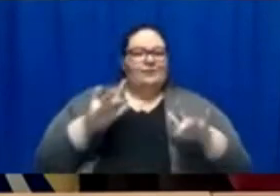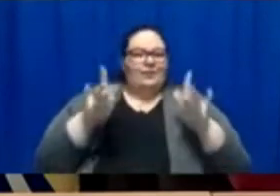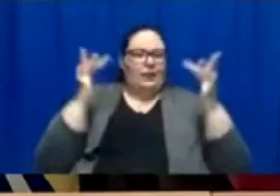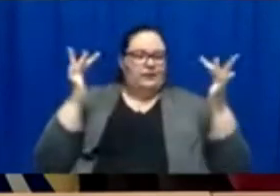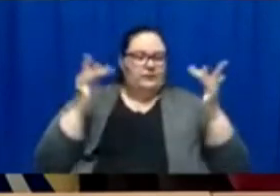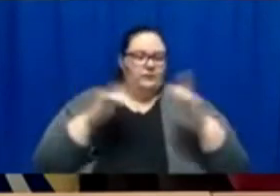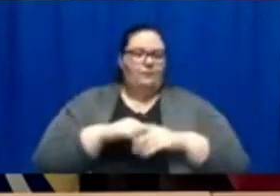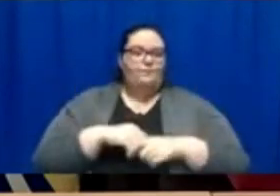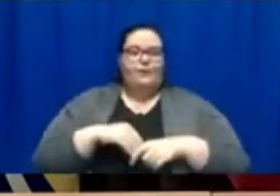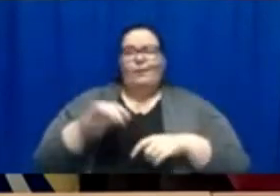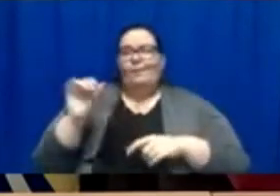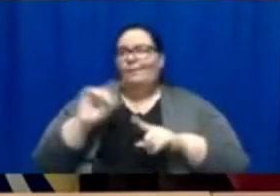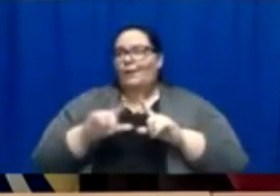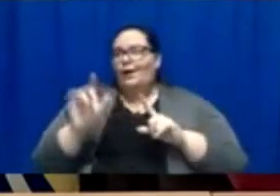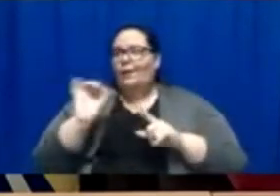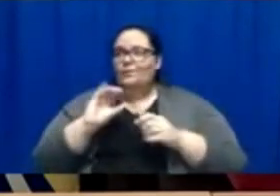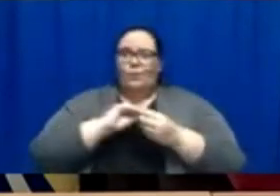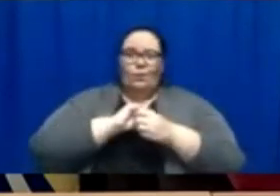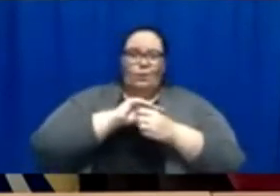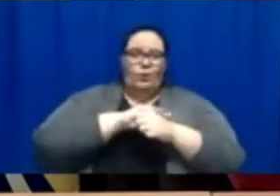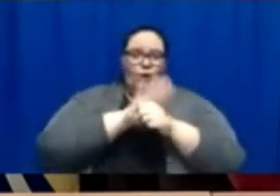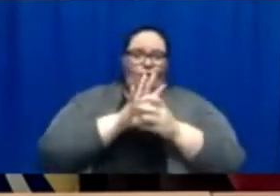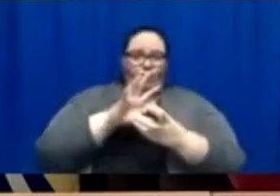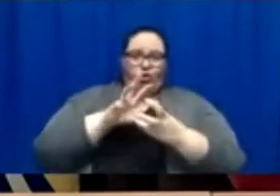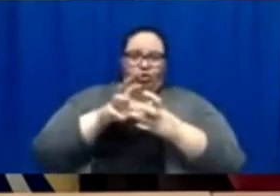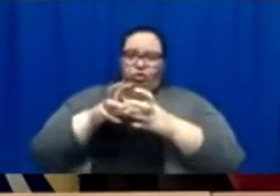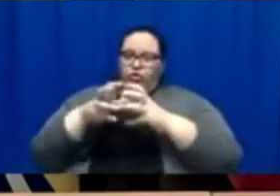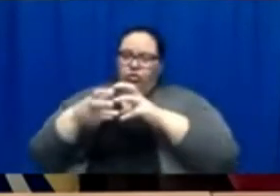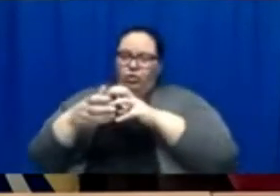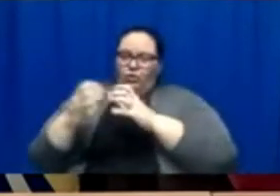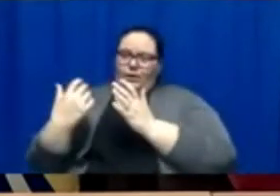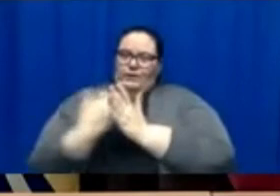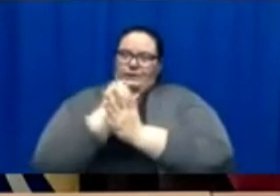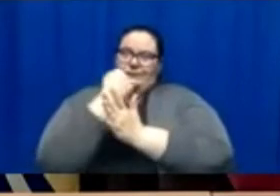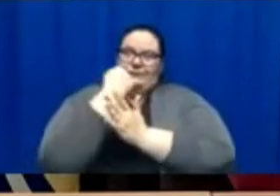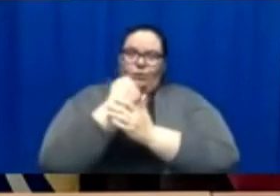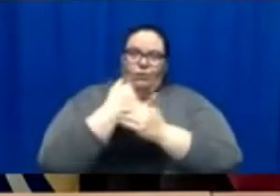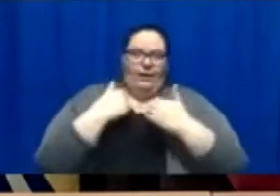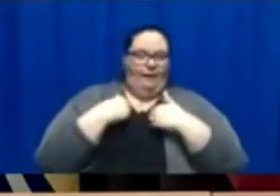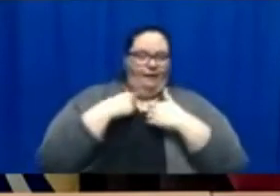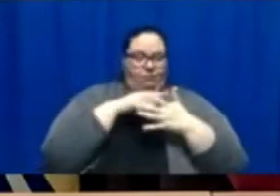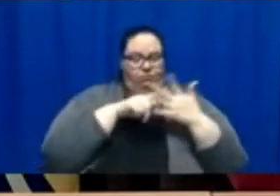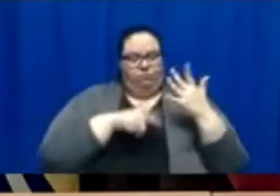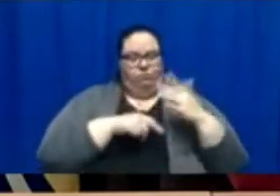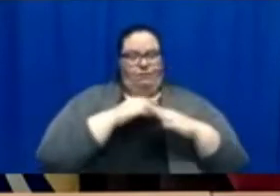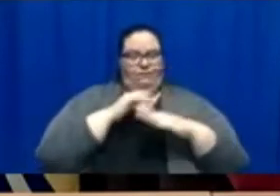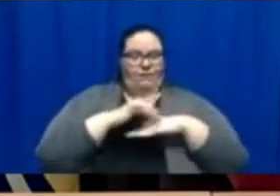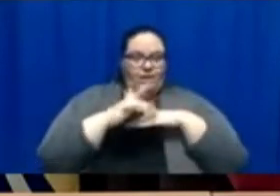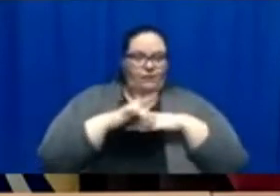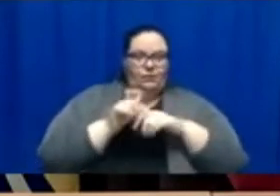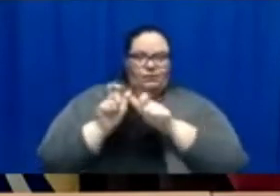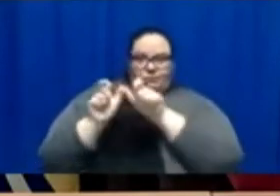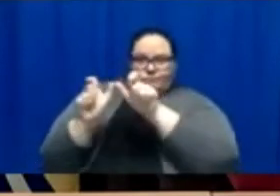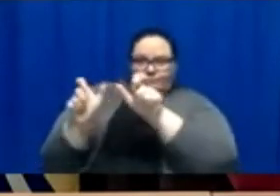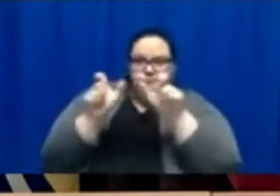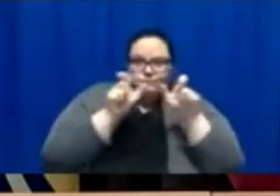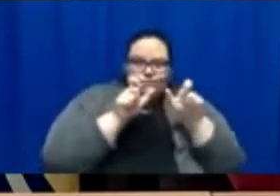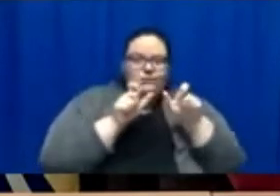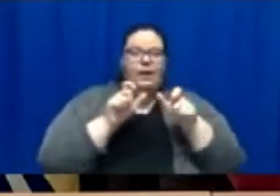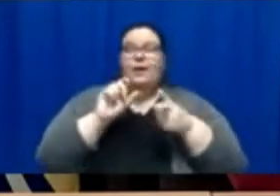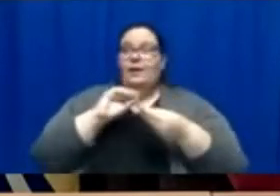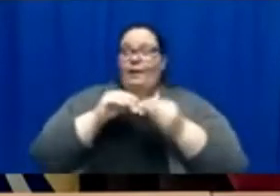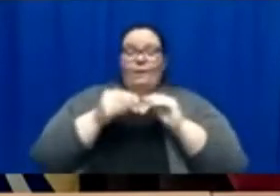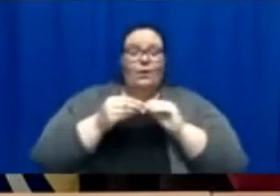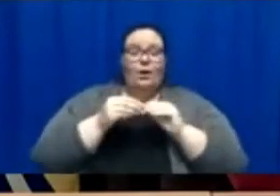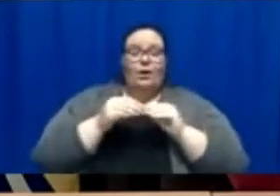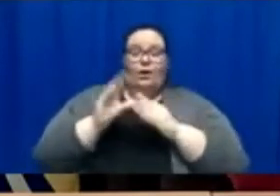variants that may emerge, we do need to take advantage of all of those opportunities, no matter how small a fraction we're looking at, we do need to